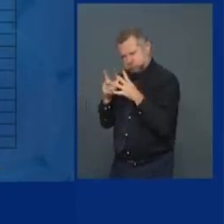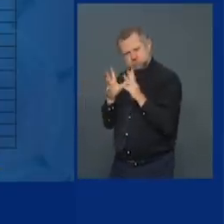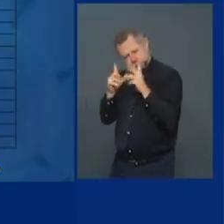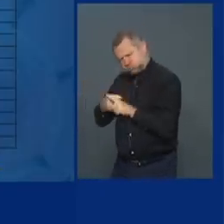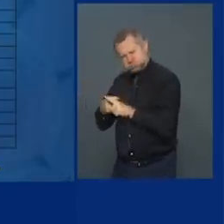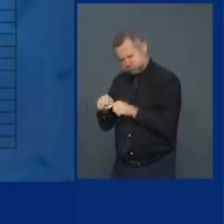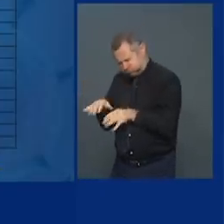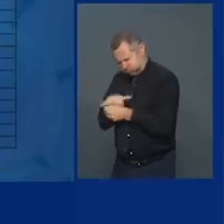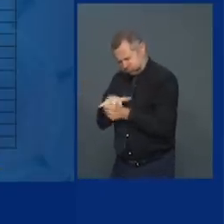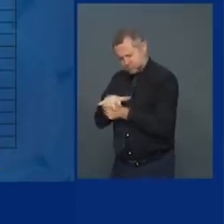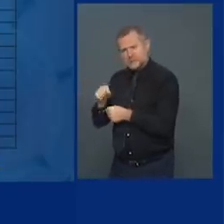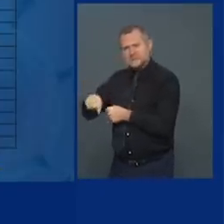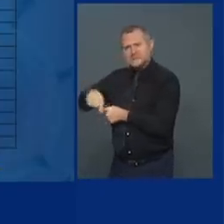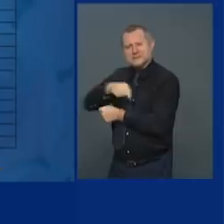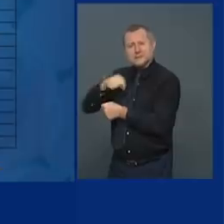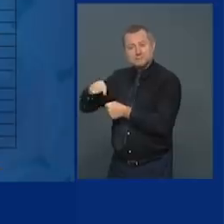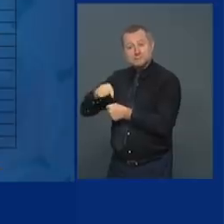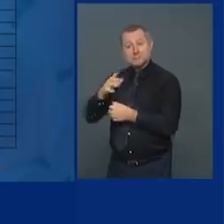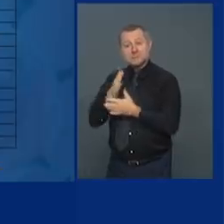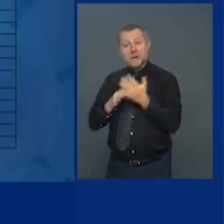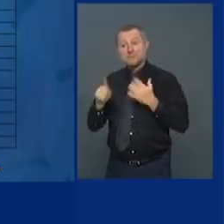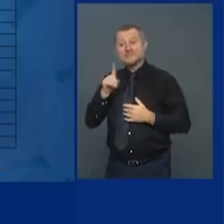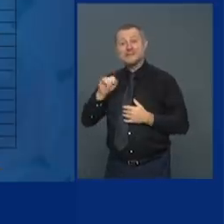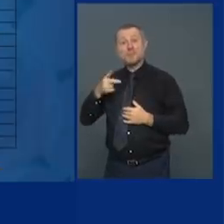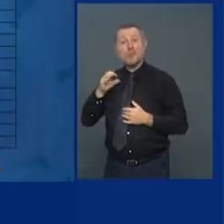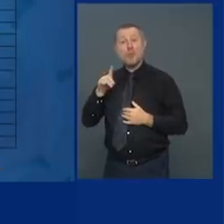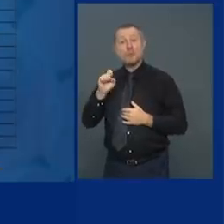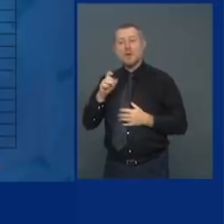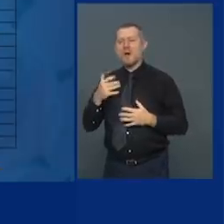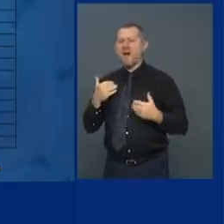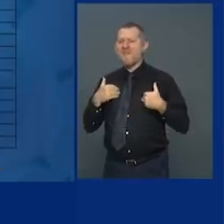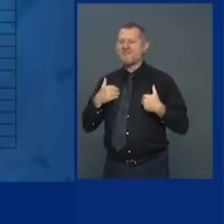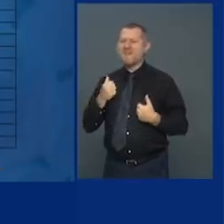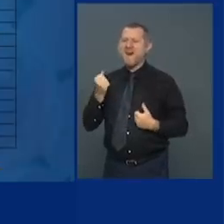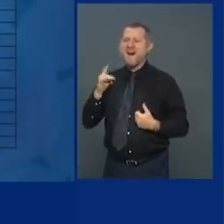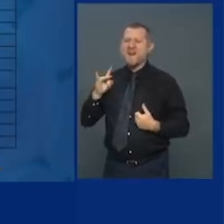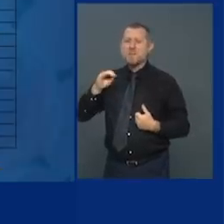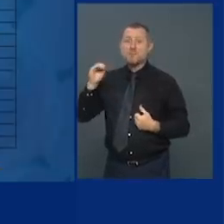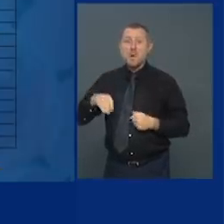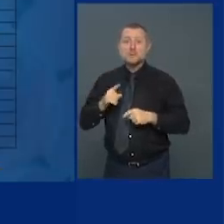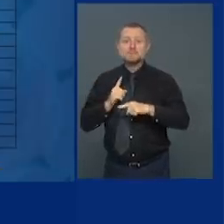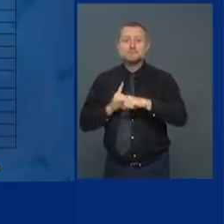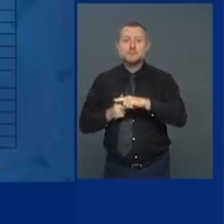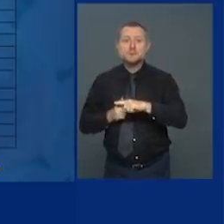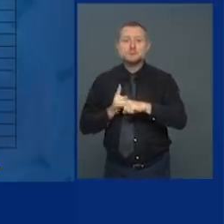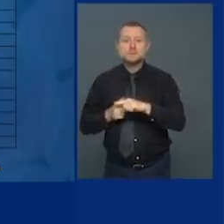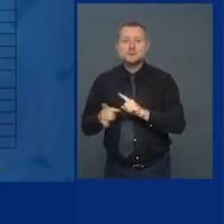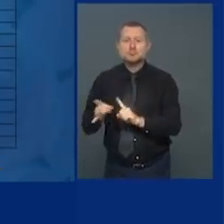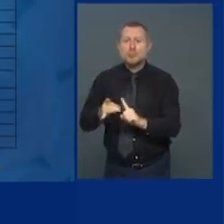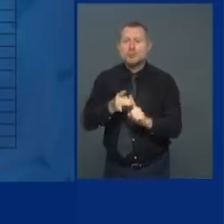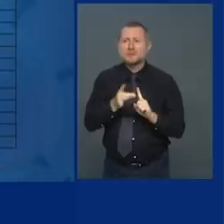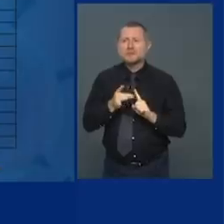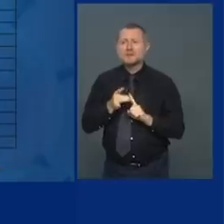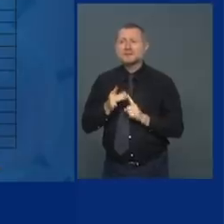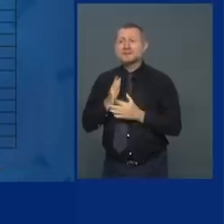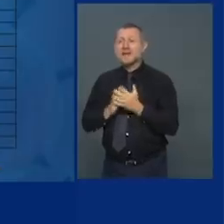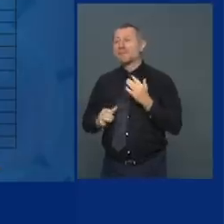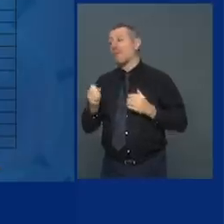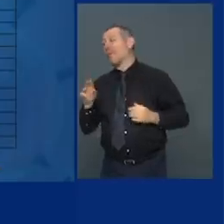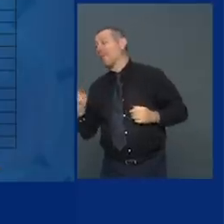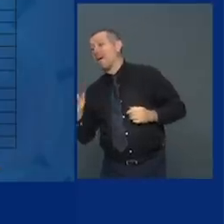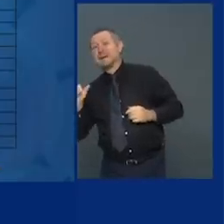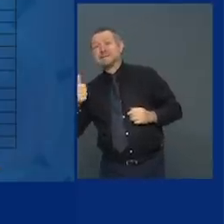codes where you have 18% positivity, 10% positivity, 8%